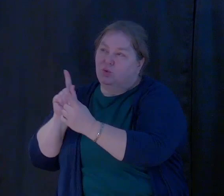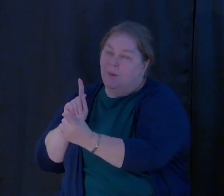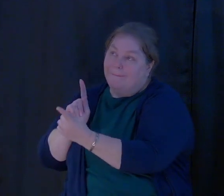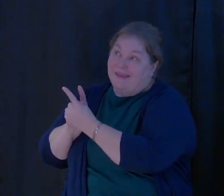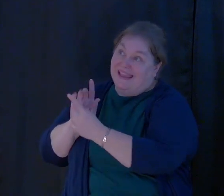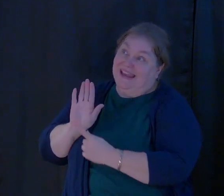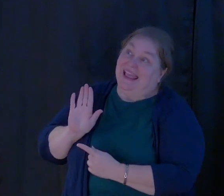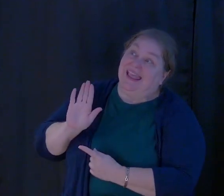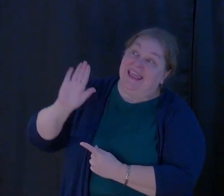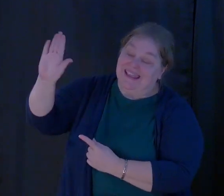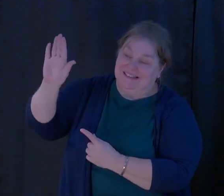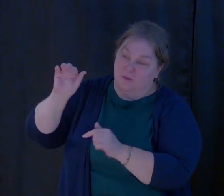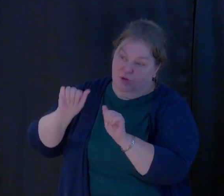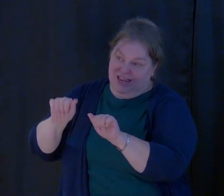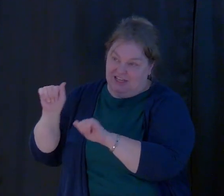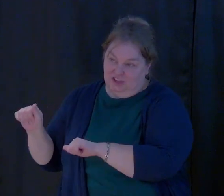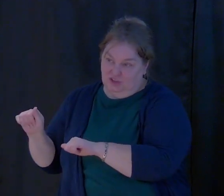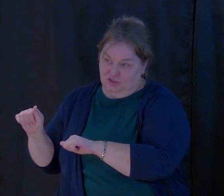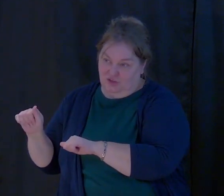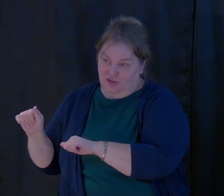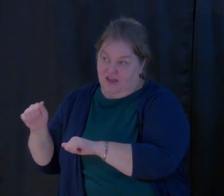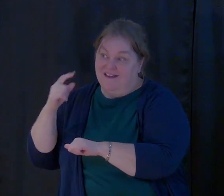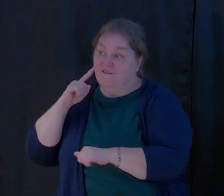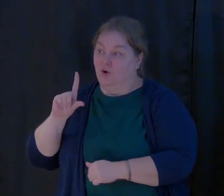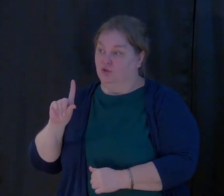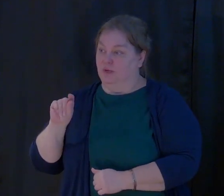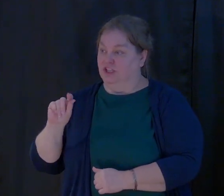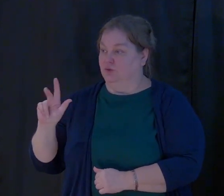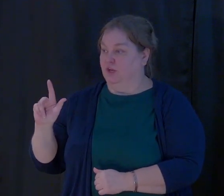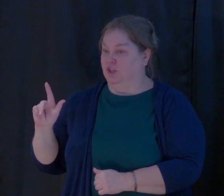potential for each one of us in 2023?